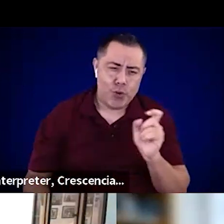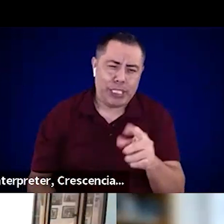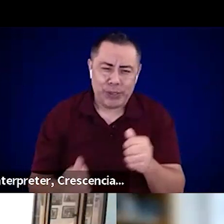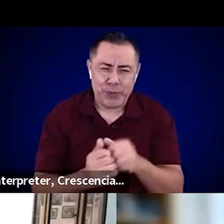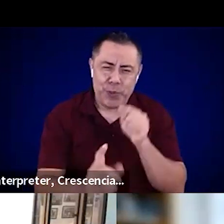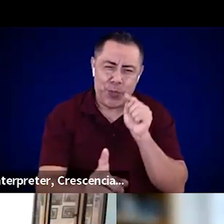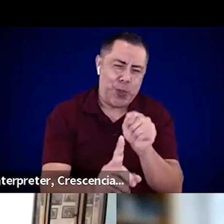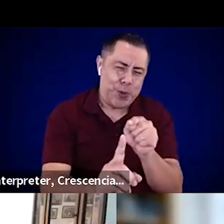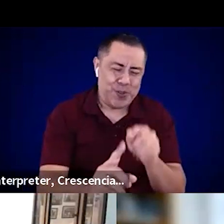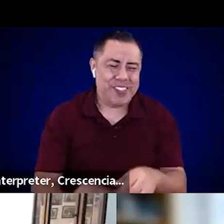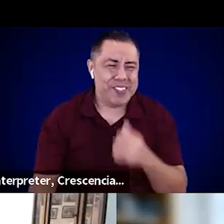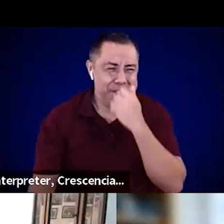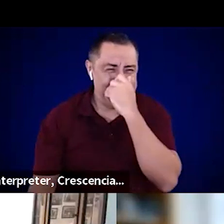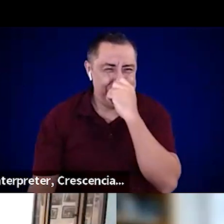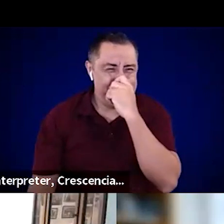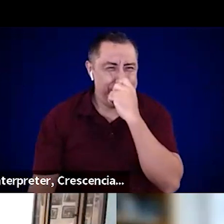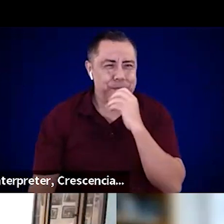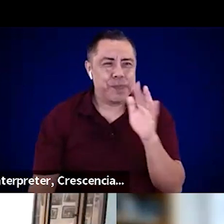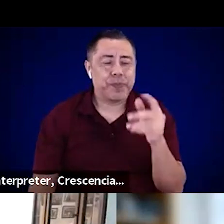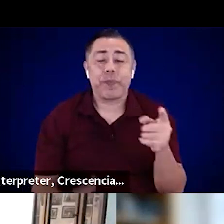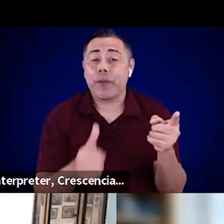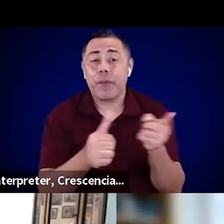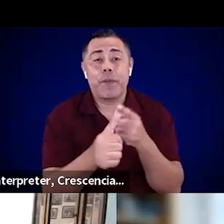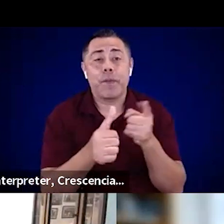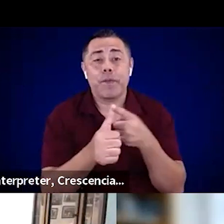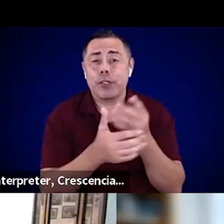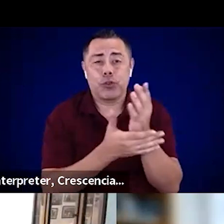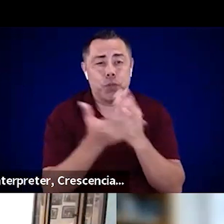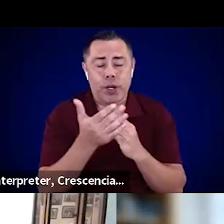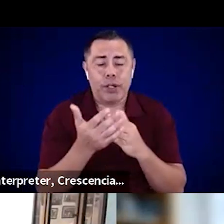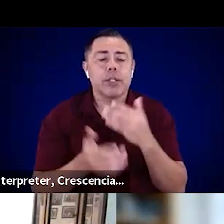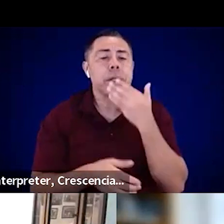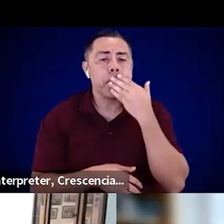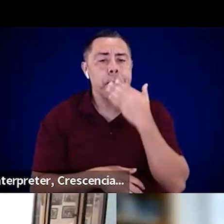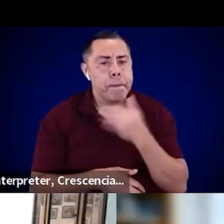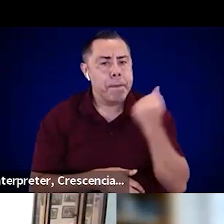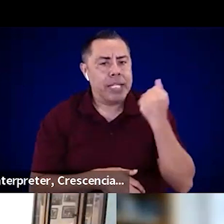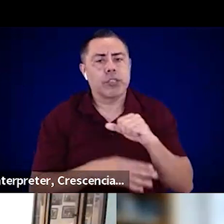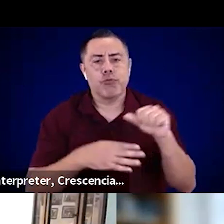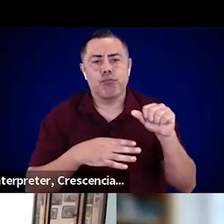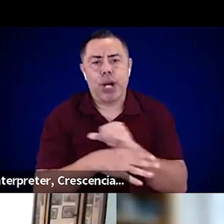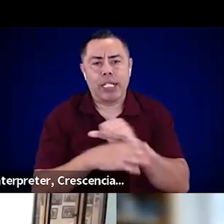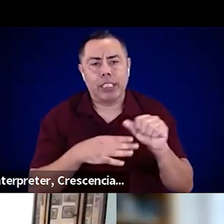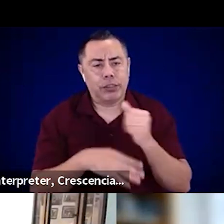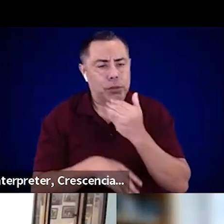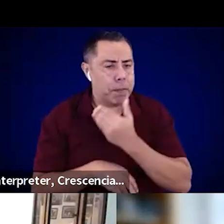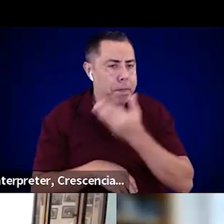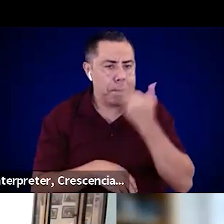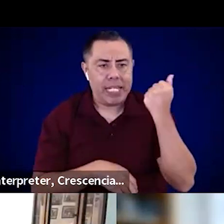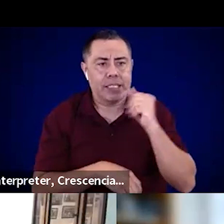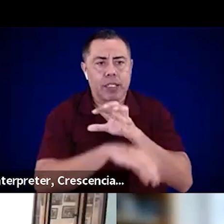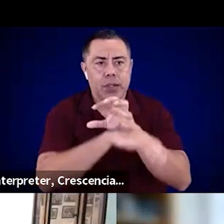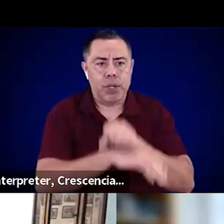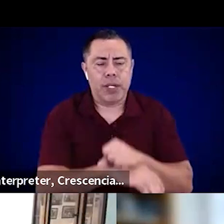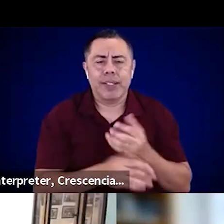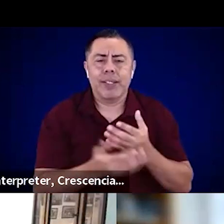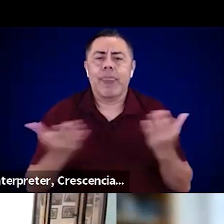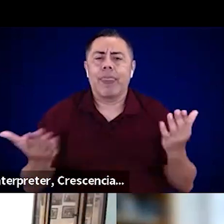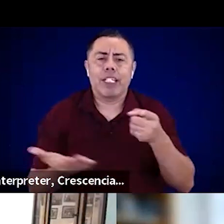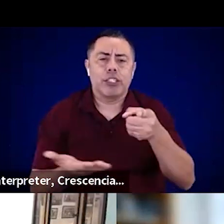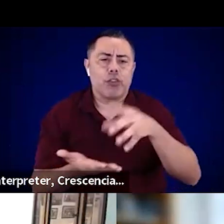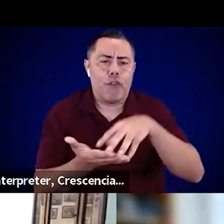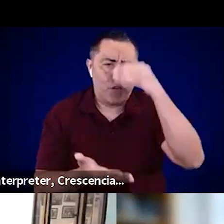So the first part of best practices, things you've learned on this issue that you think emergency managers across the